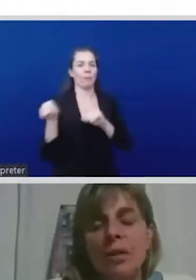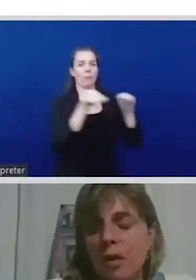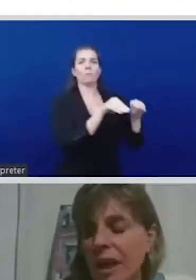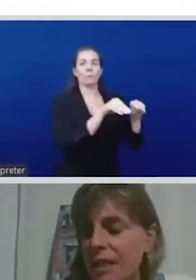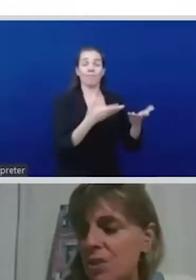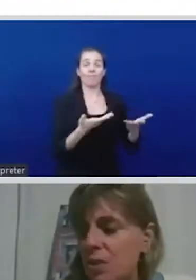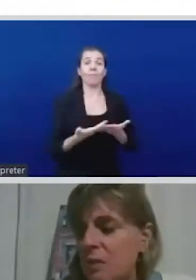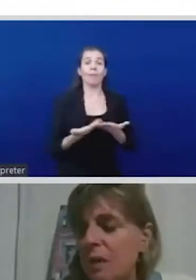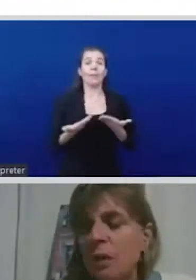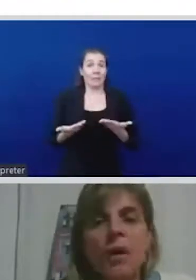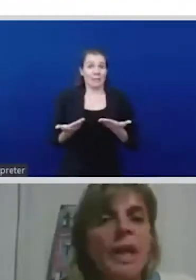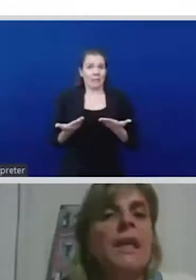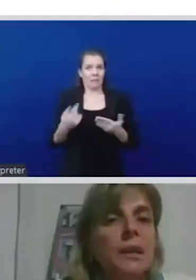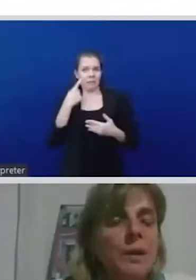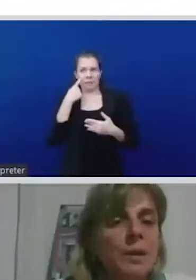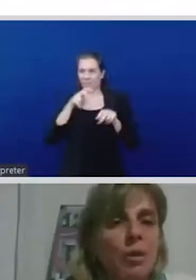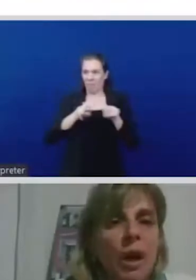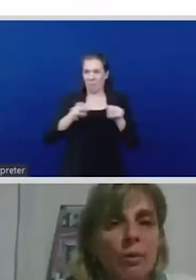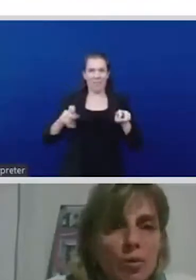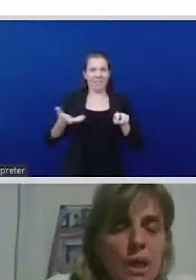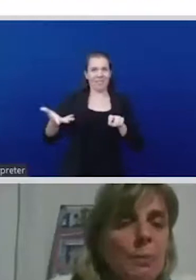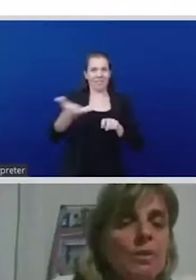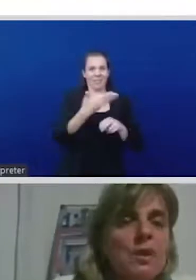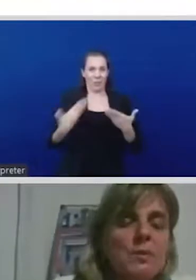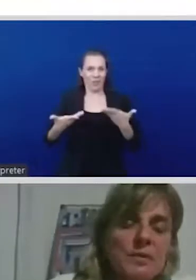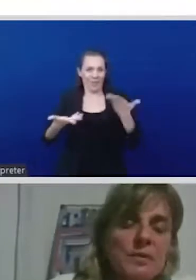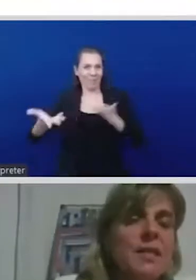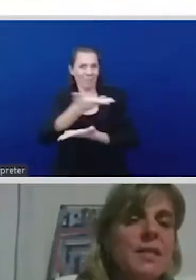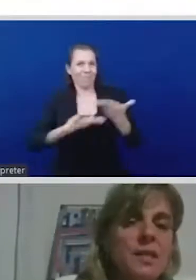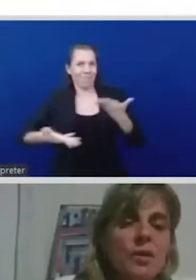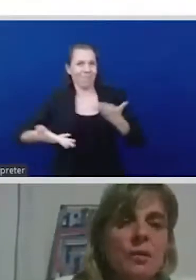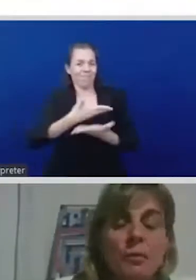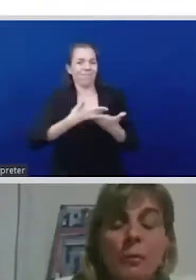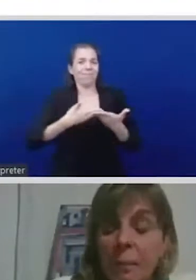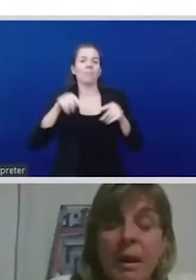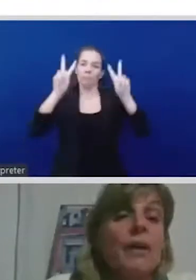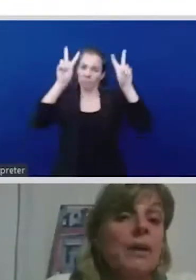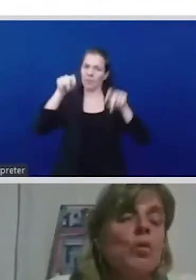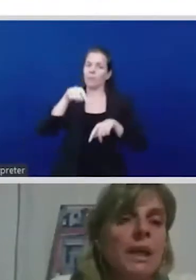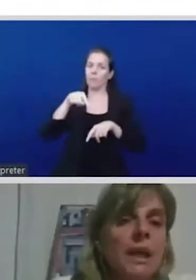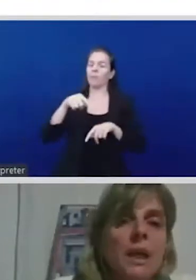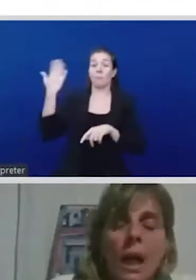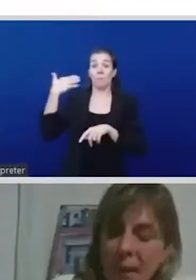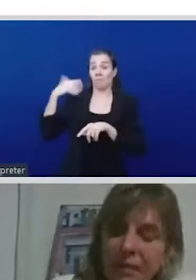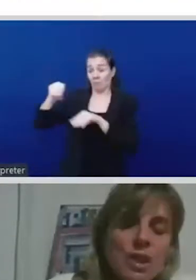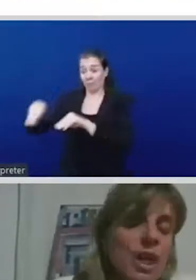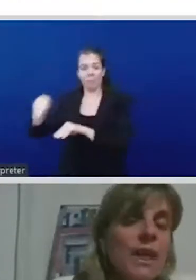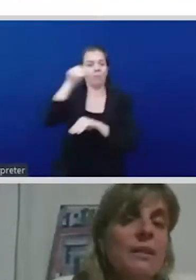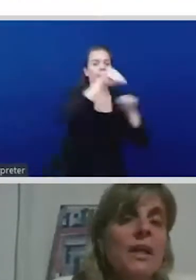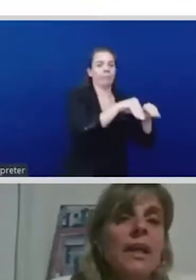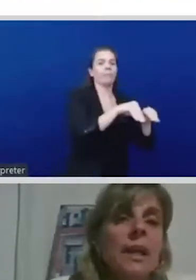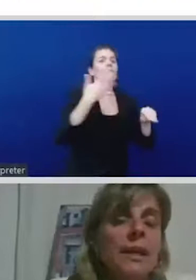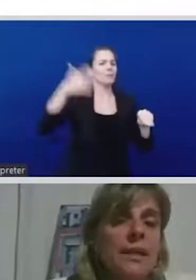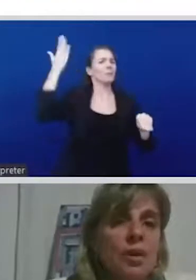your organization has been working a little bit more on how to tap on the specificities of being a migrant woman a migrant child